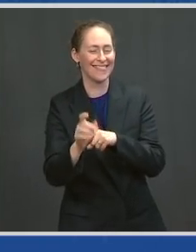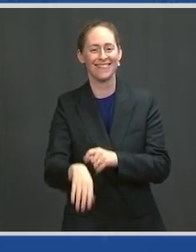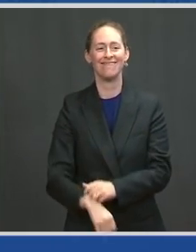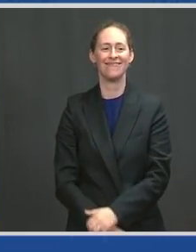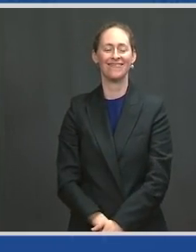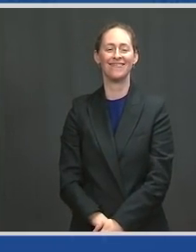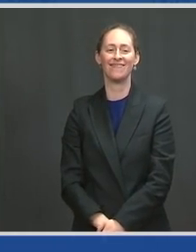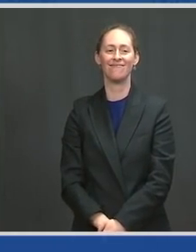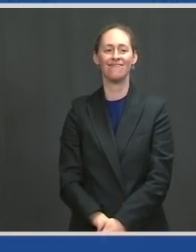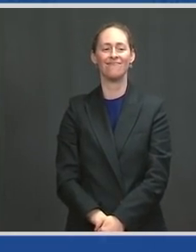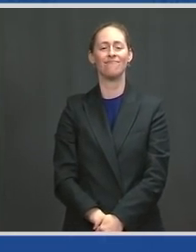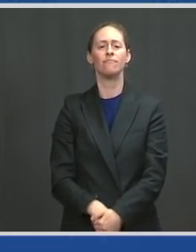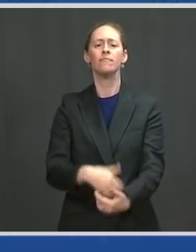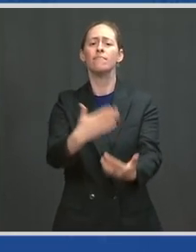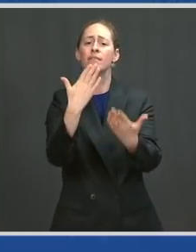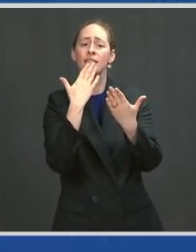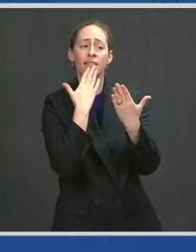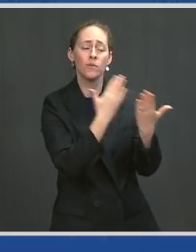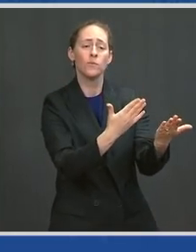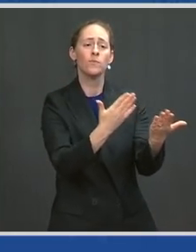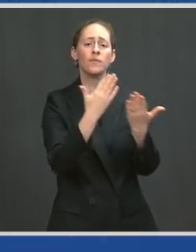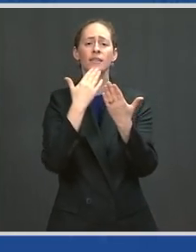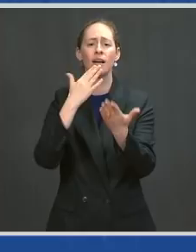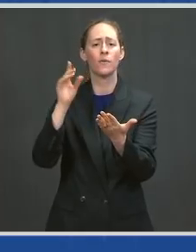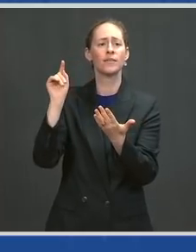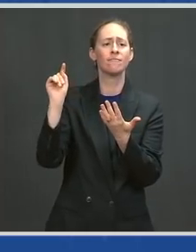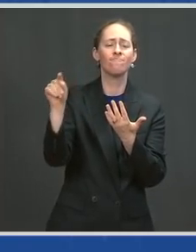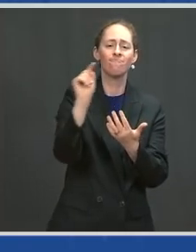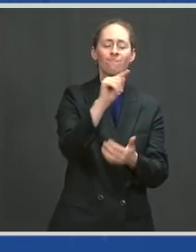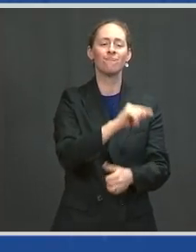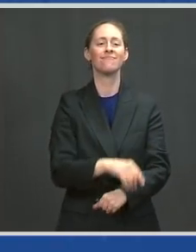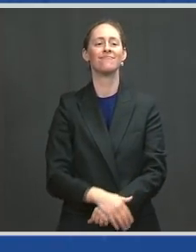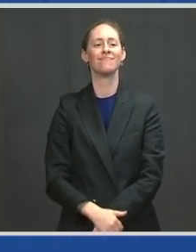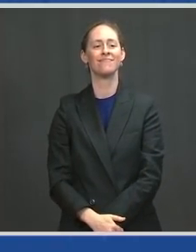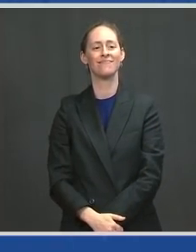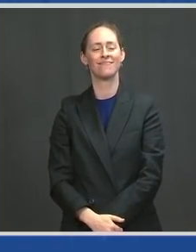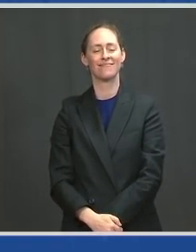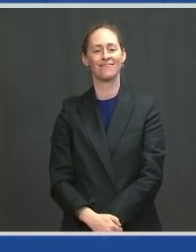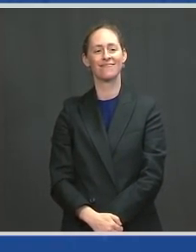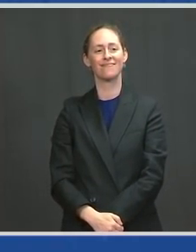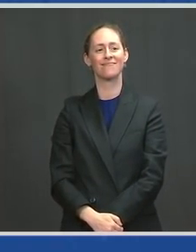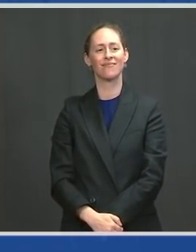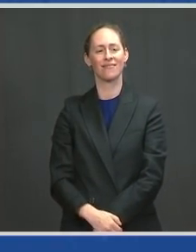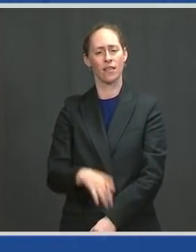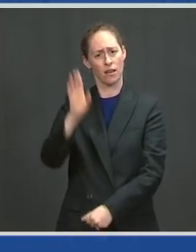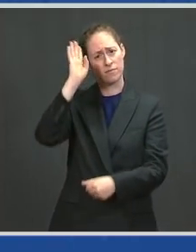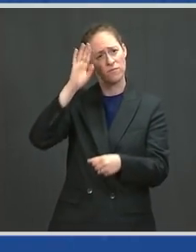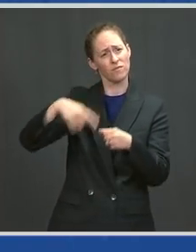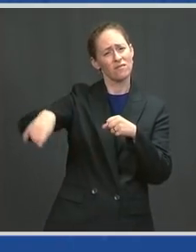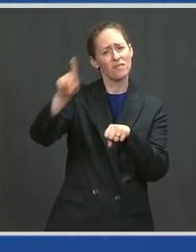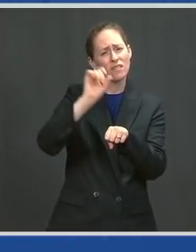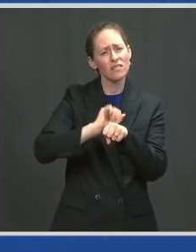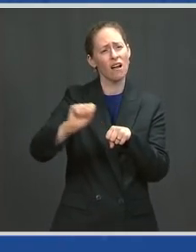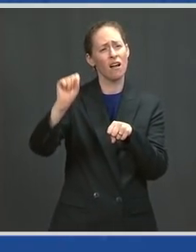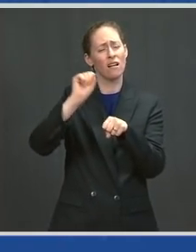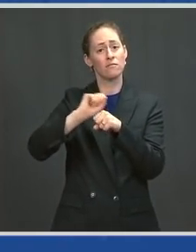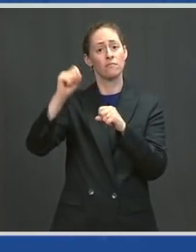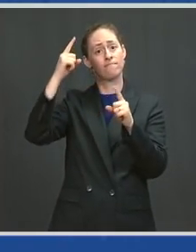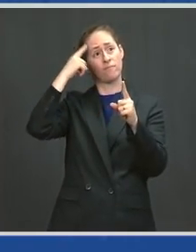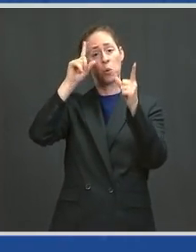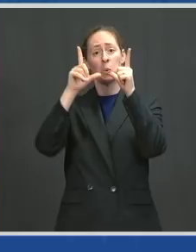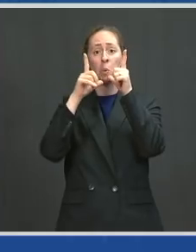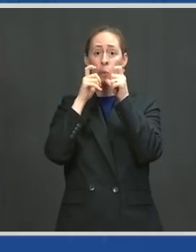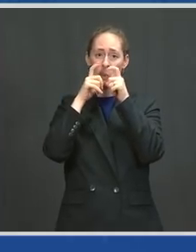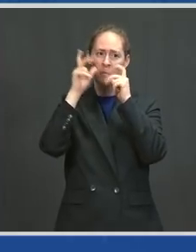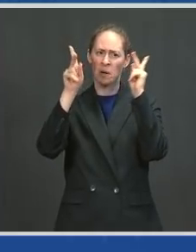as well as thank all of you working so hard for the people here in Northern Virginia. Four months after I